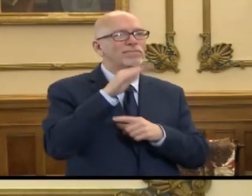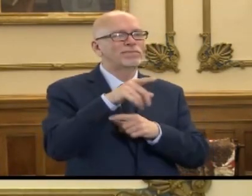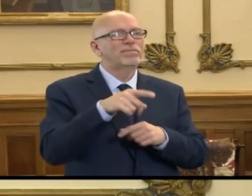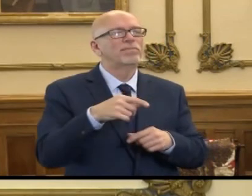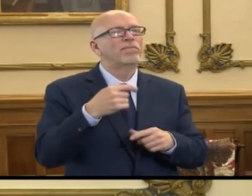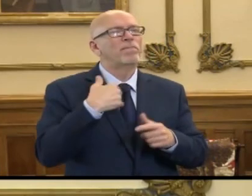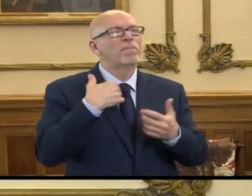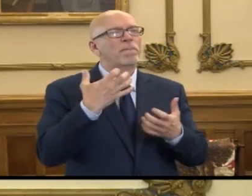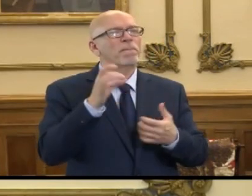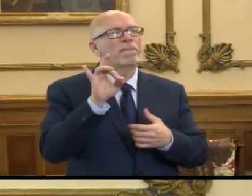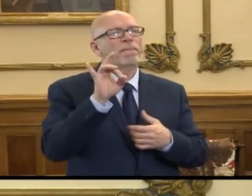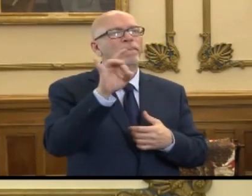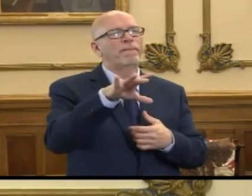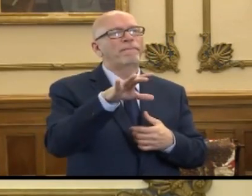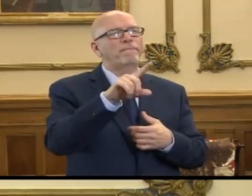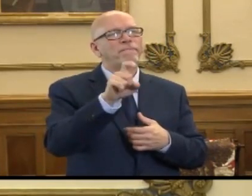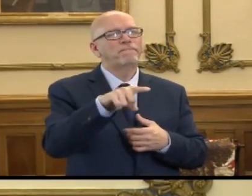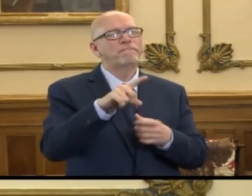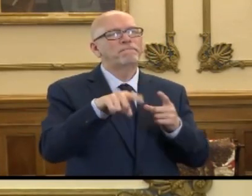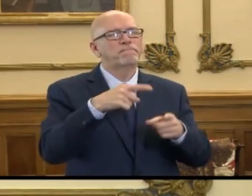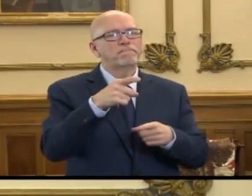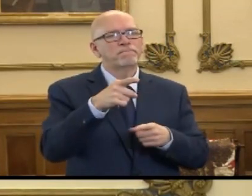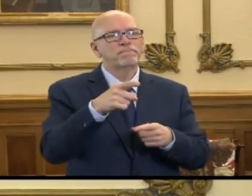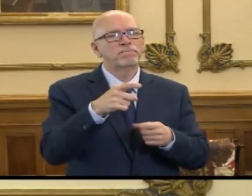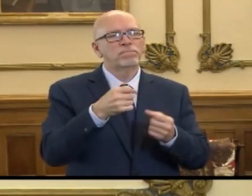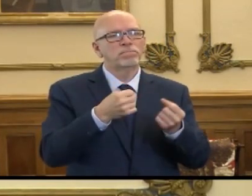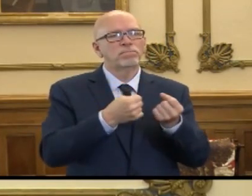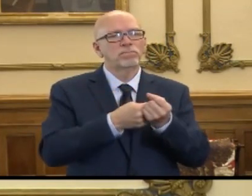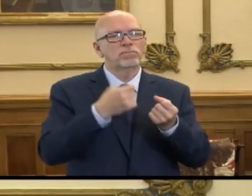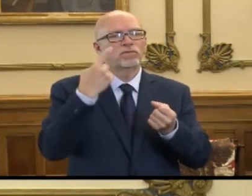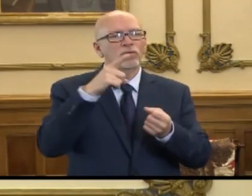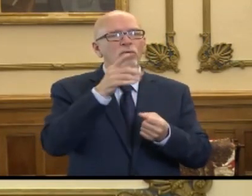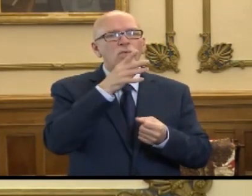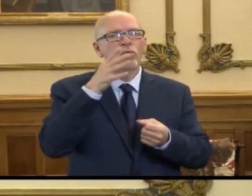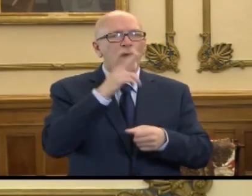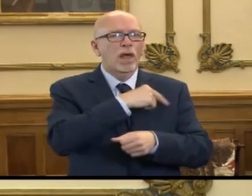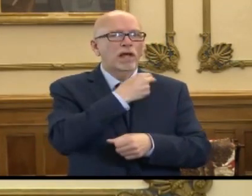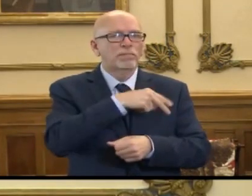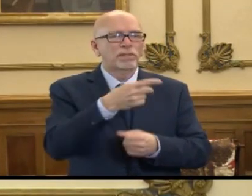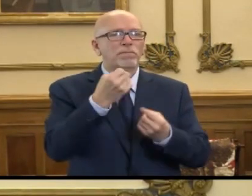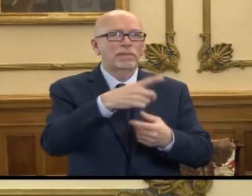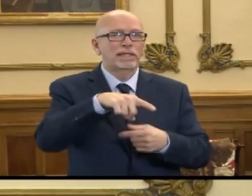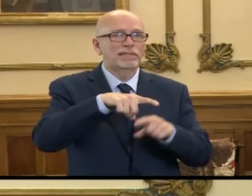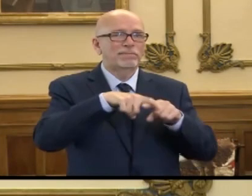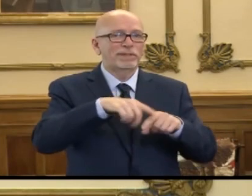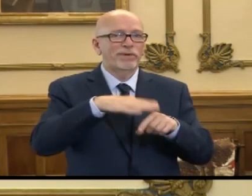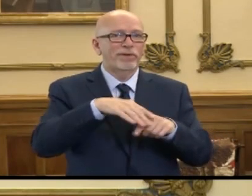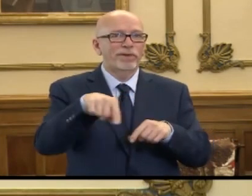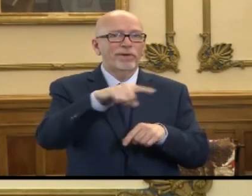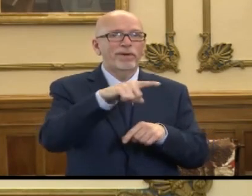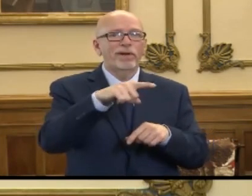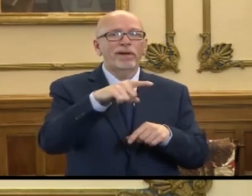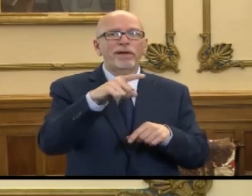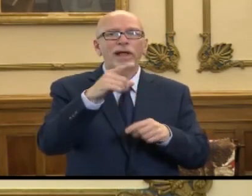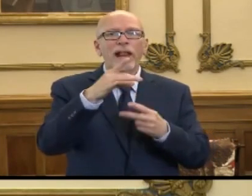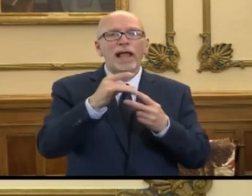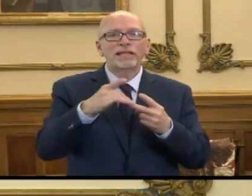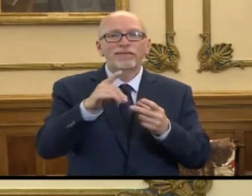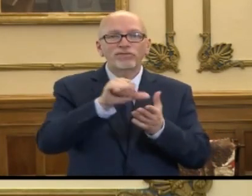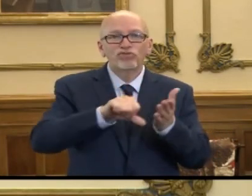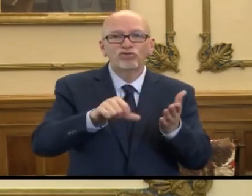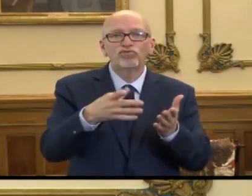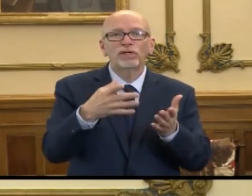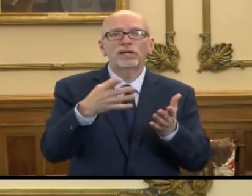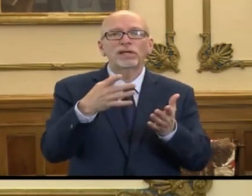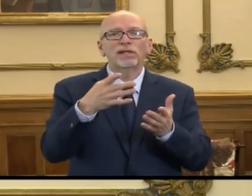I wanted to talk specifically about support for rural hospitals. A lot of those depend on those elective procedures and yet they're